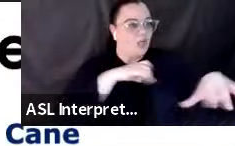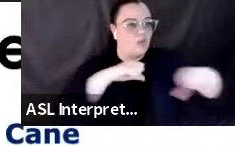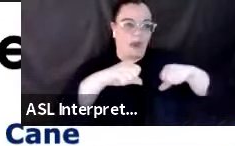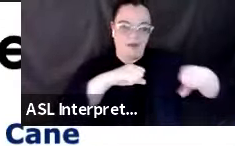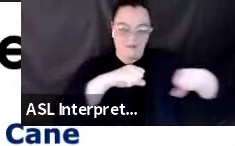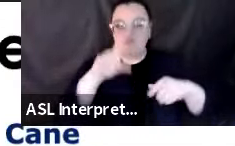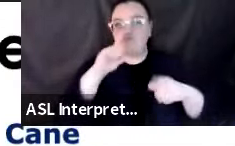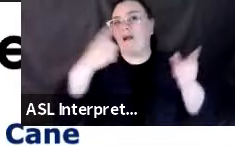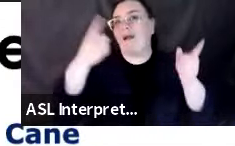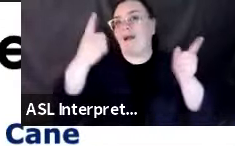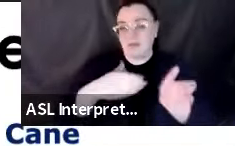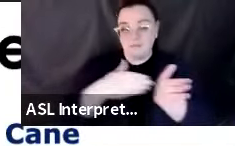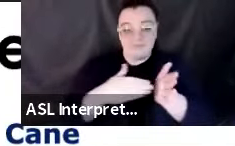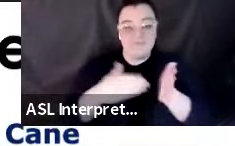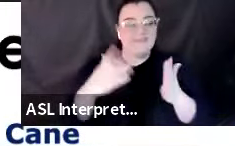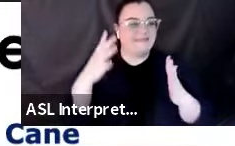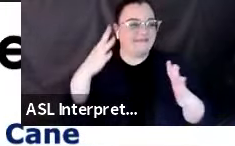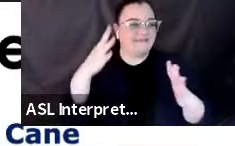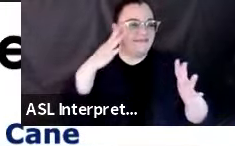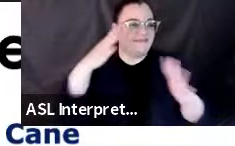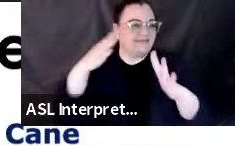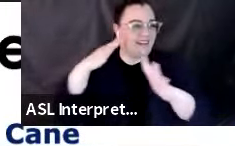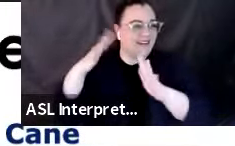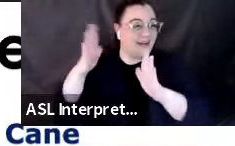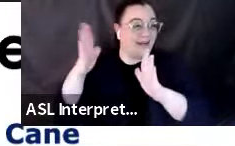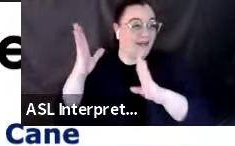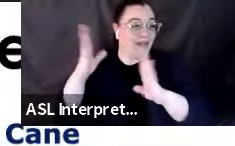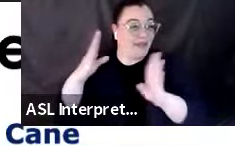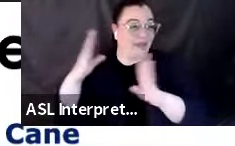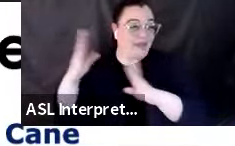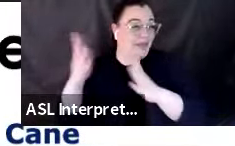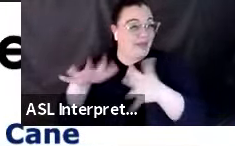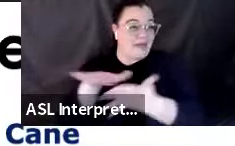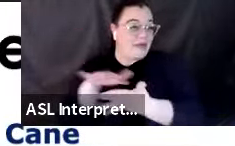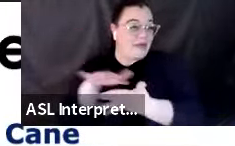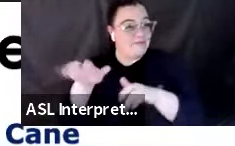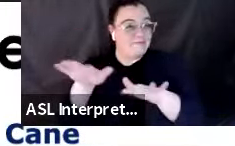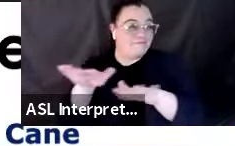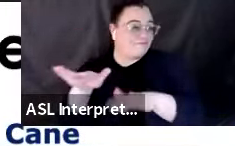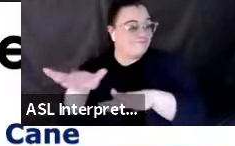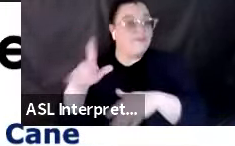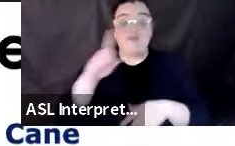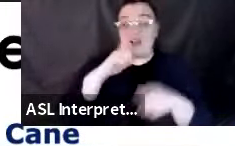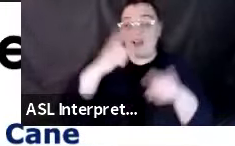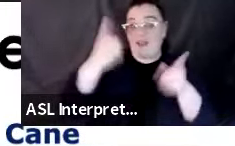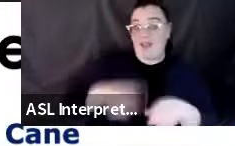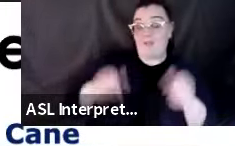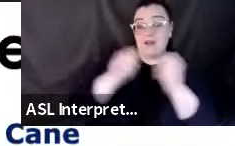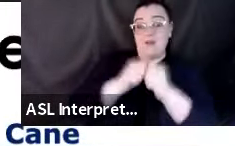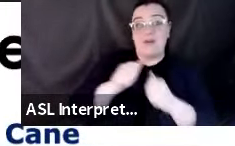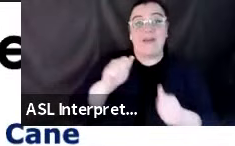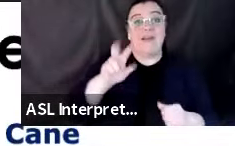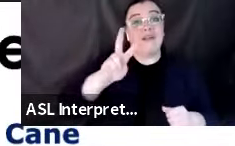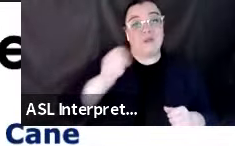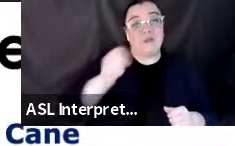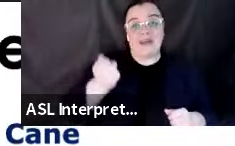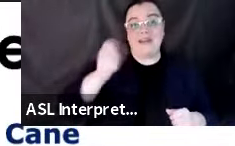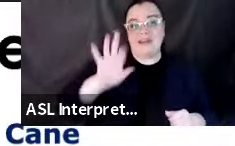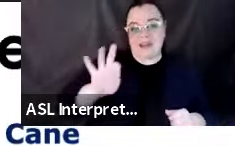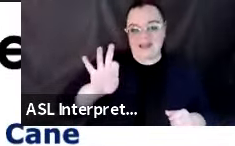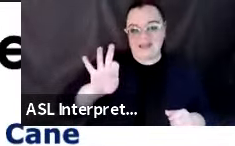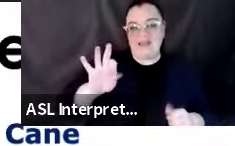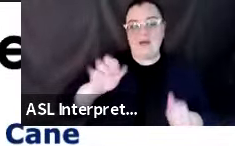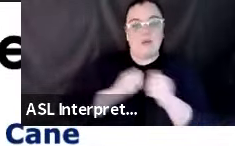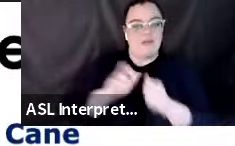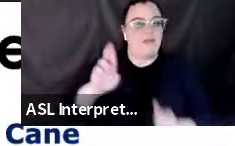does happen occasionally. And it, fact, happened in 2019 with the Ridgecrest earthquake series or sequence